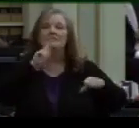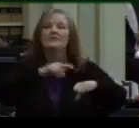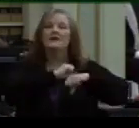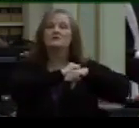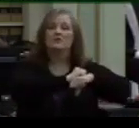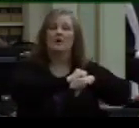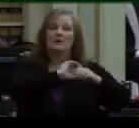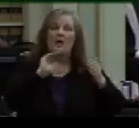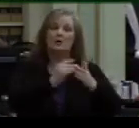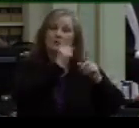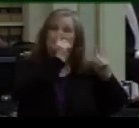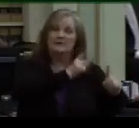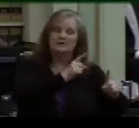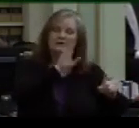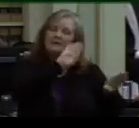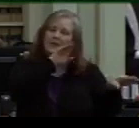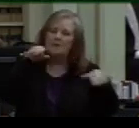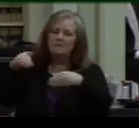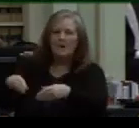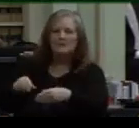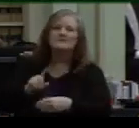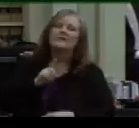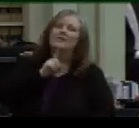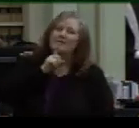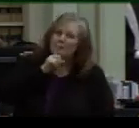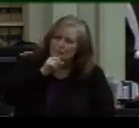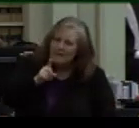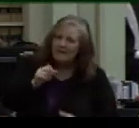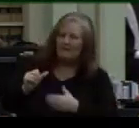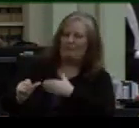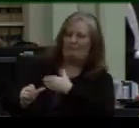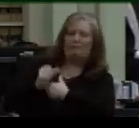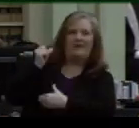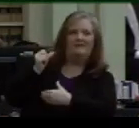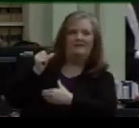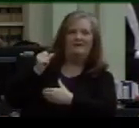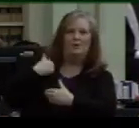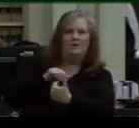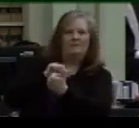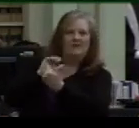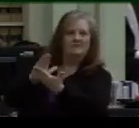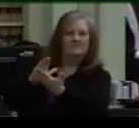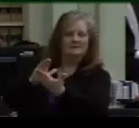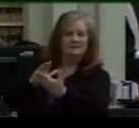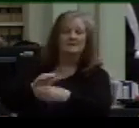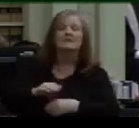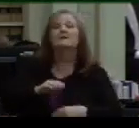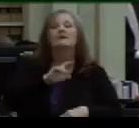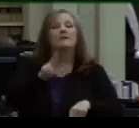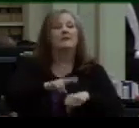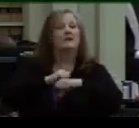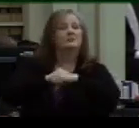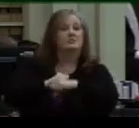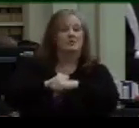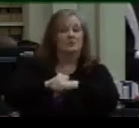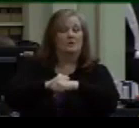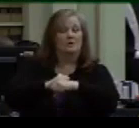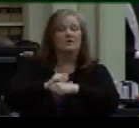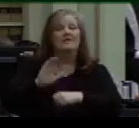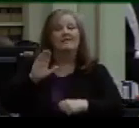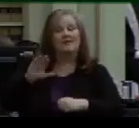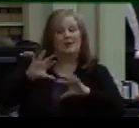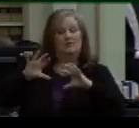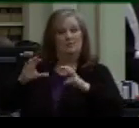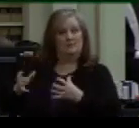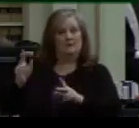one that's going to focus on respectfully the real threats facing our state. I now directed the National Guard, a third of the forces that are